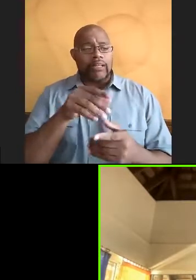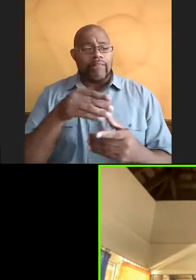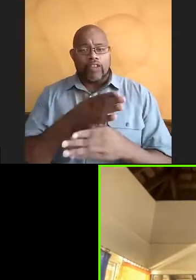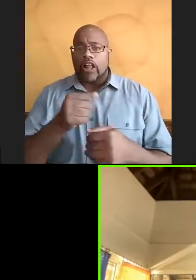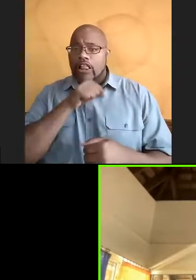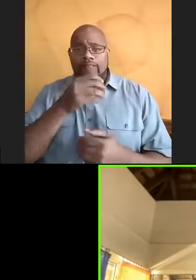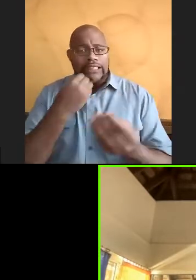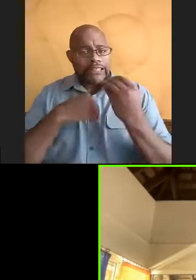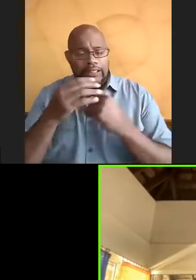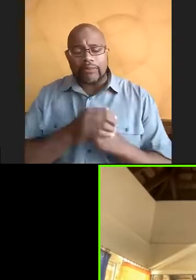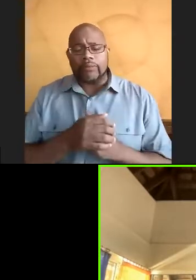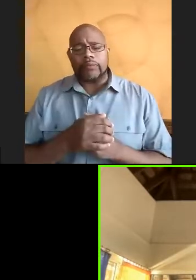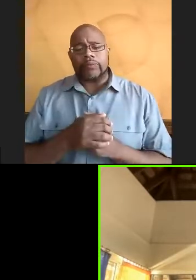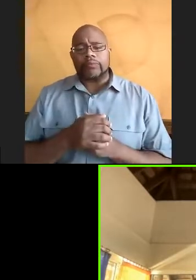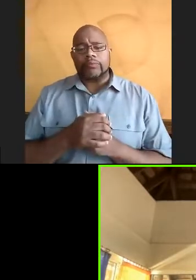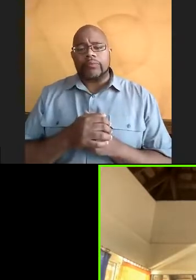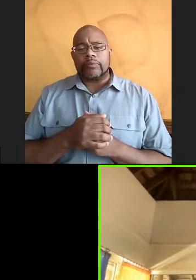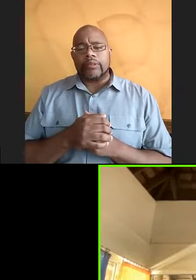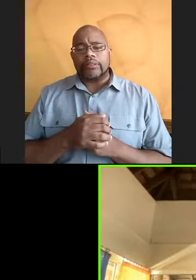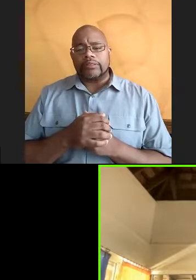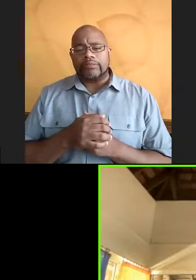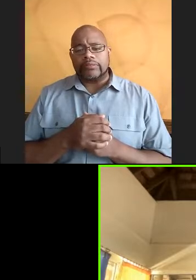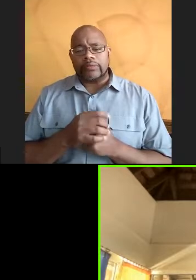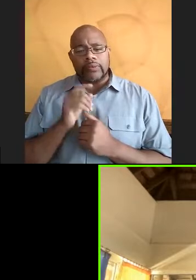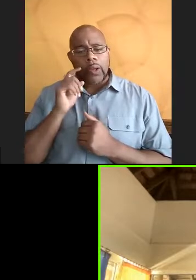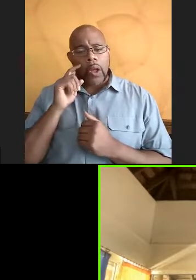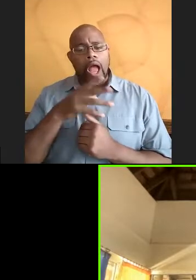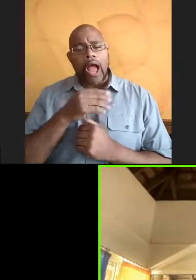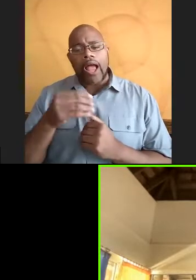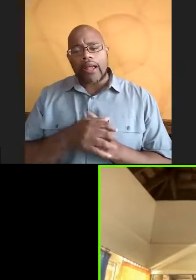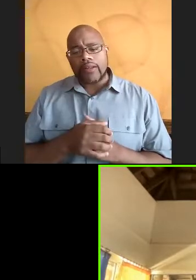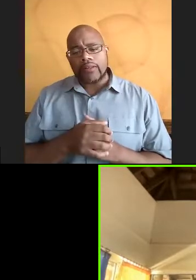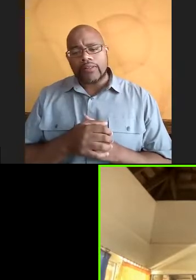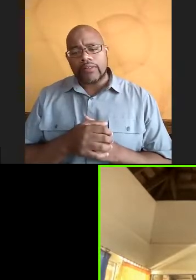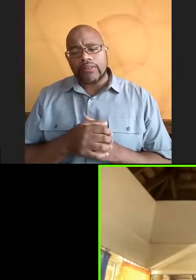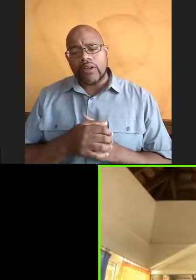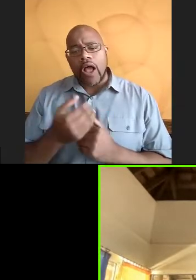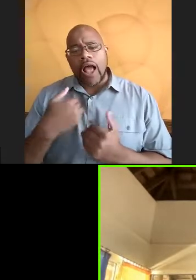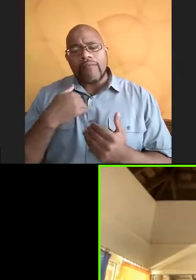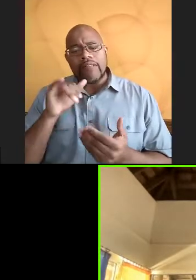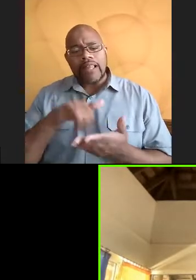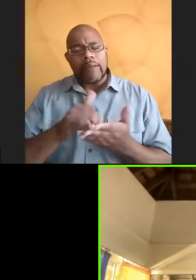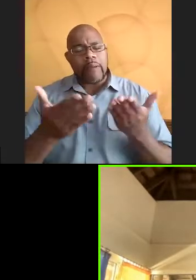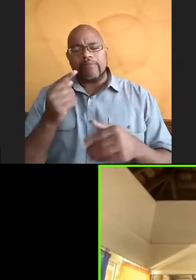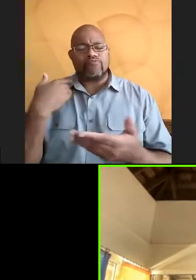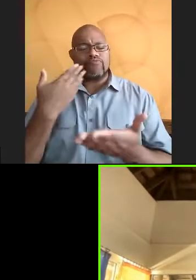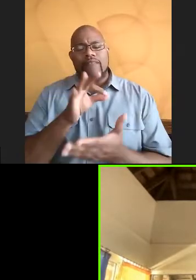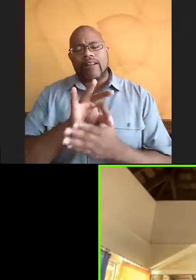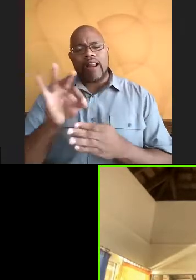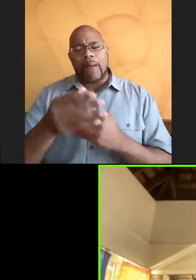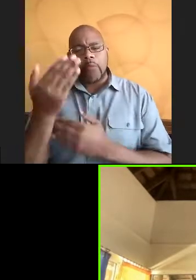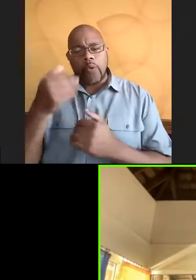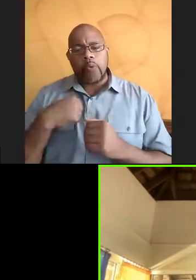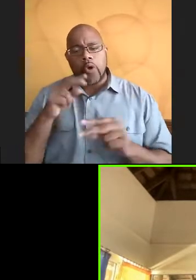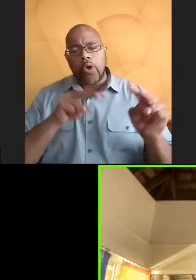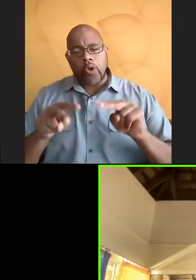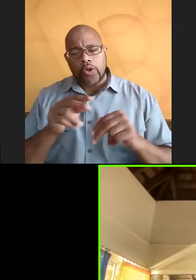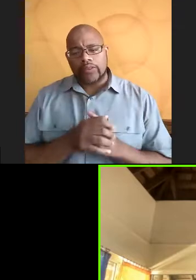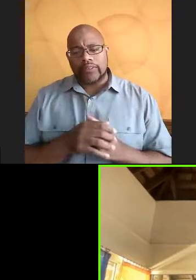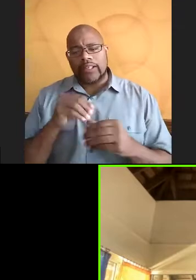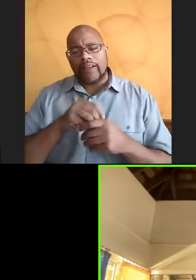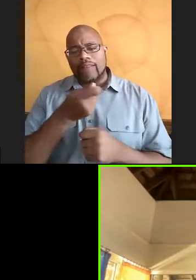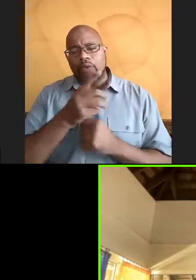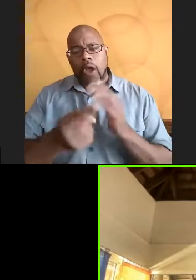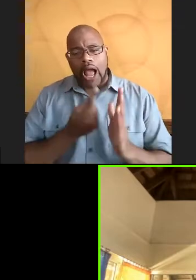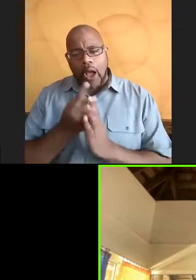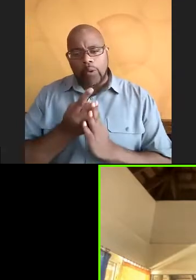And we put it out for five of our sites. And we put it out there around 9am. And we're going to go collect it in a couple hours